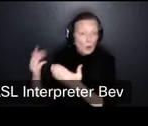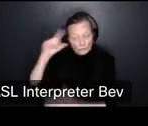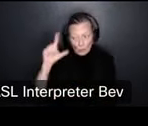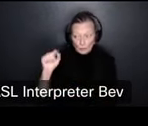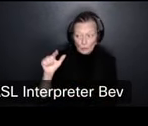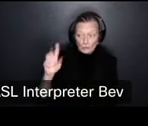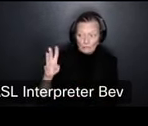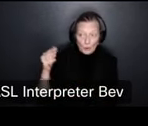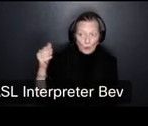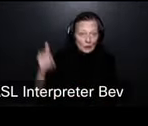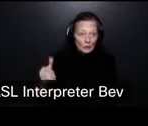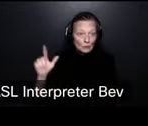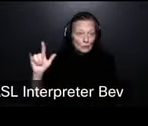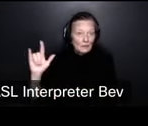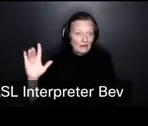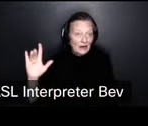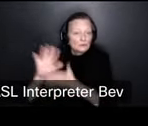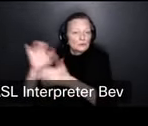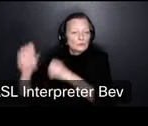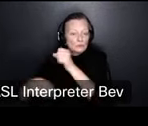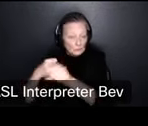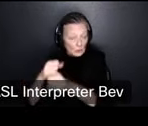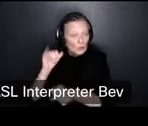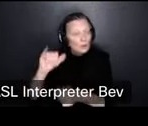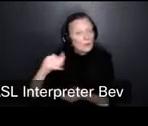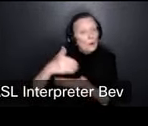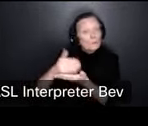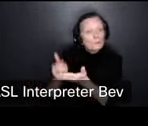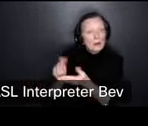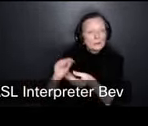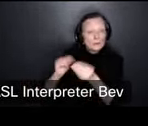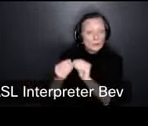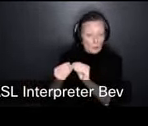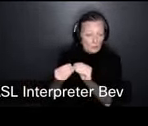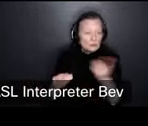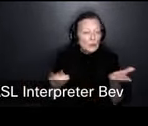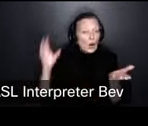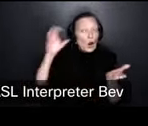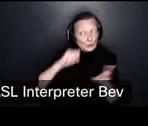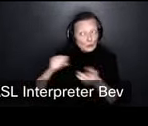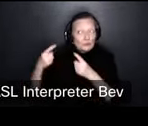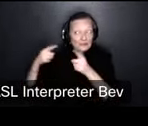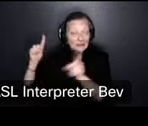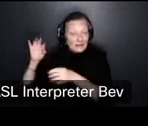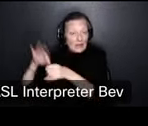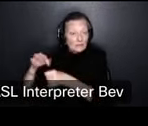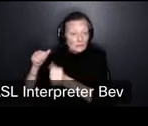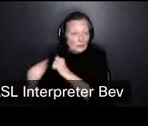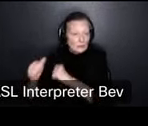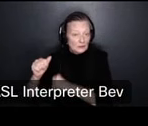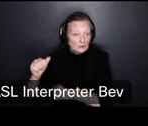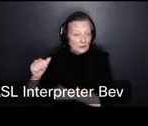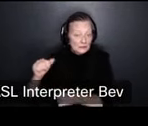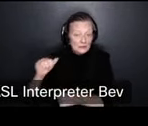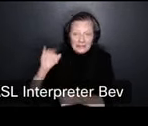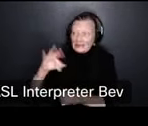and these budget numbers by the way assume a successful vader um obviously if a vader